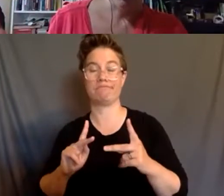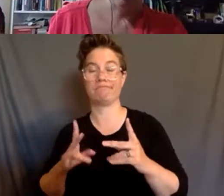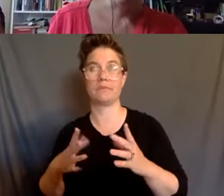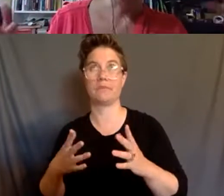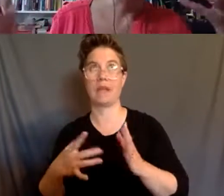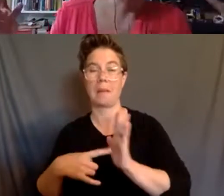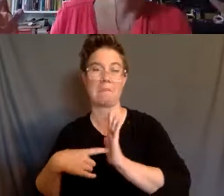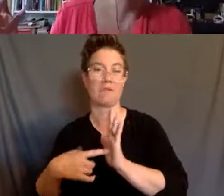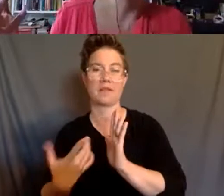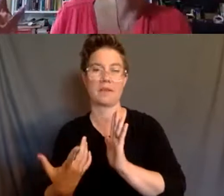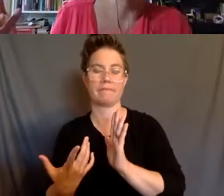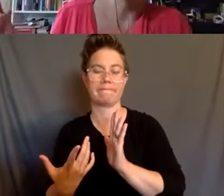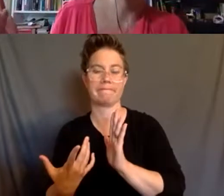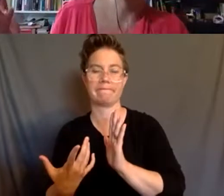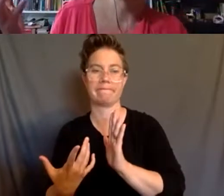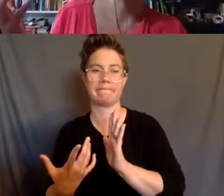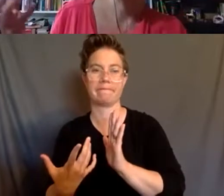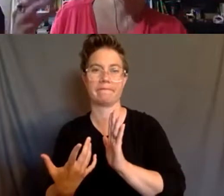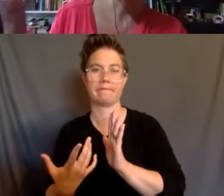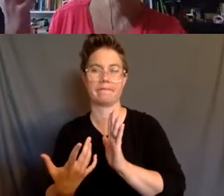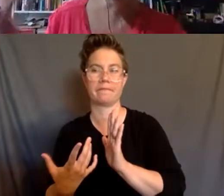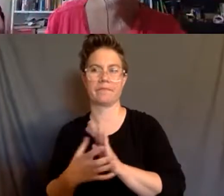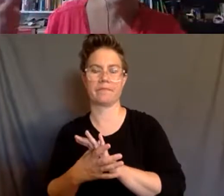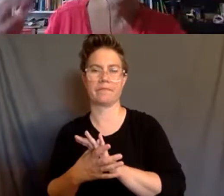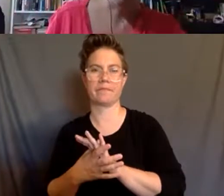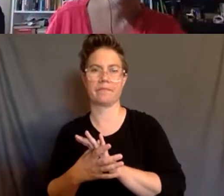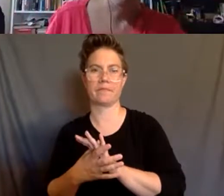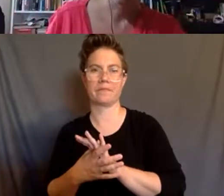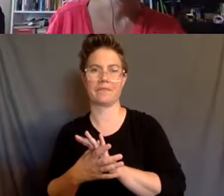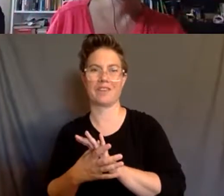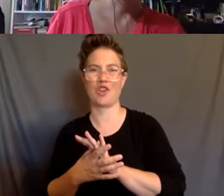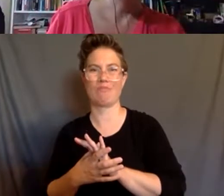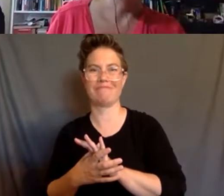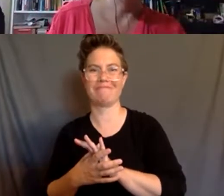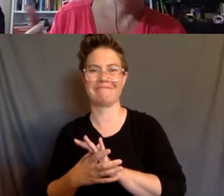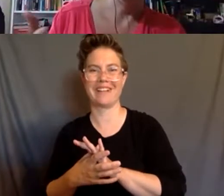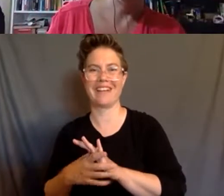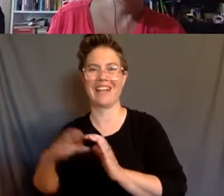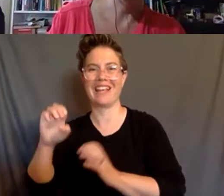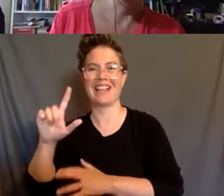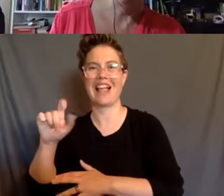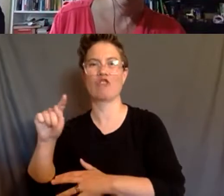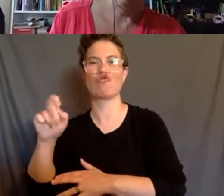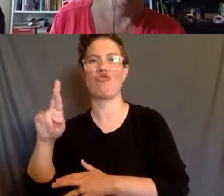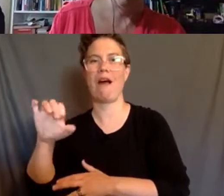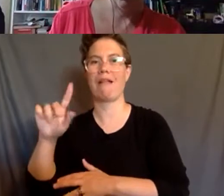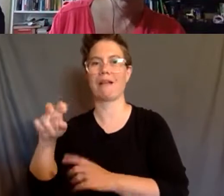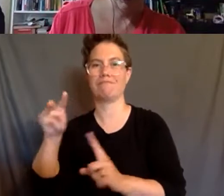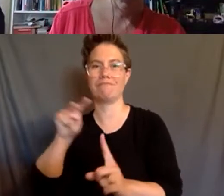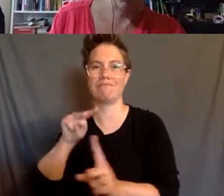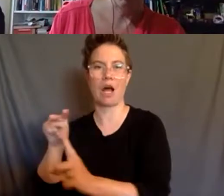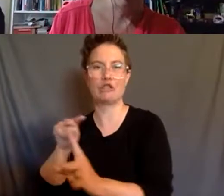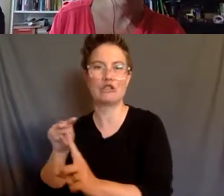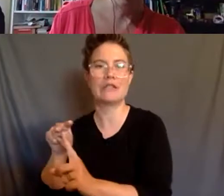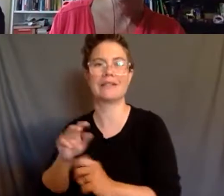you know, or, or, or let's say not house even, but electronic monitoring, you know, uh, and we all know the critiques of, of